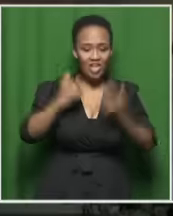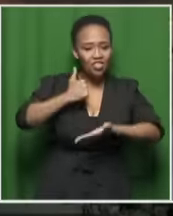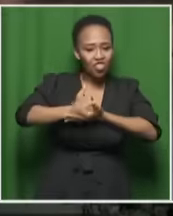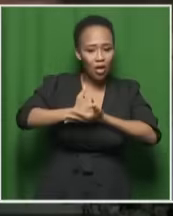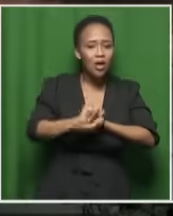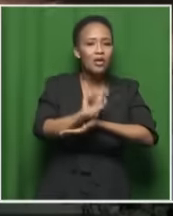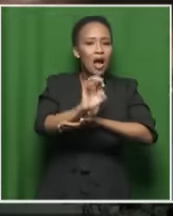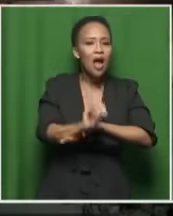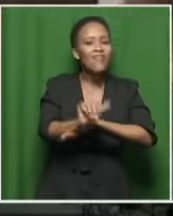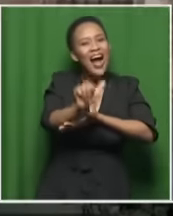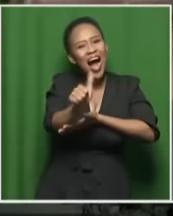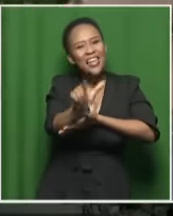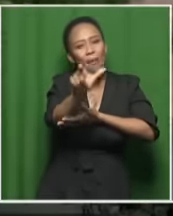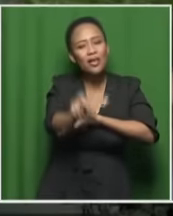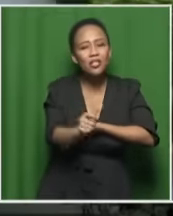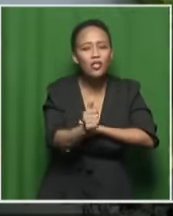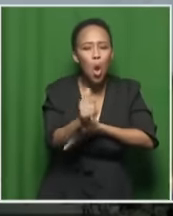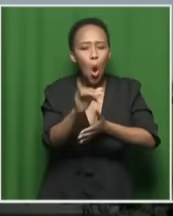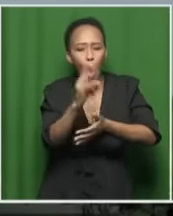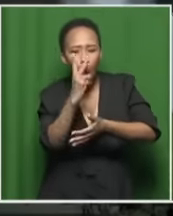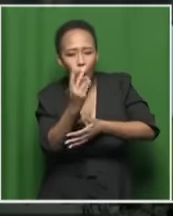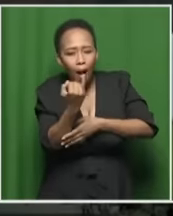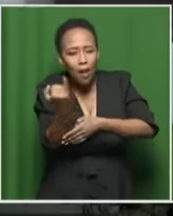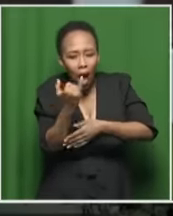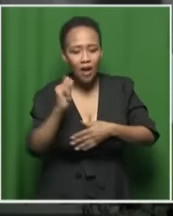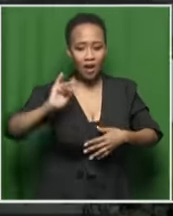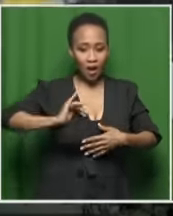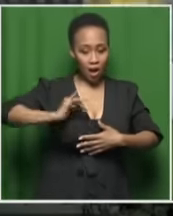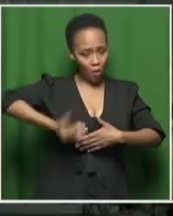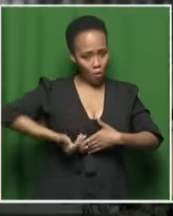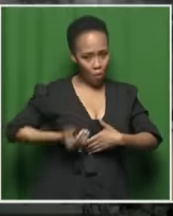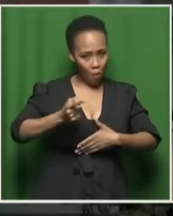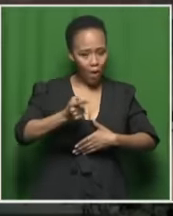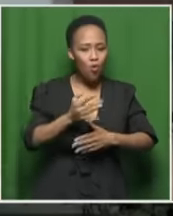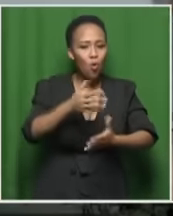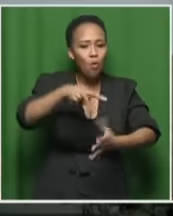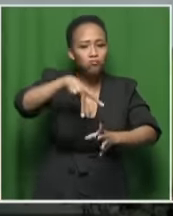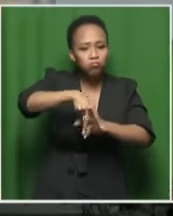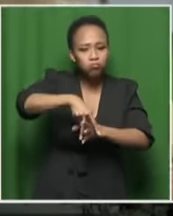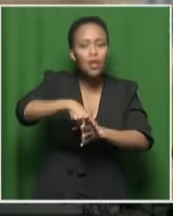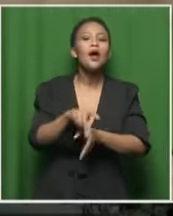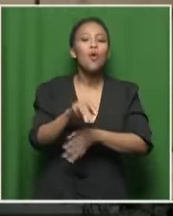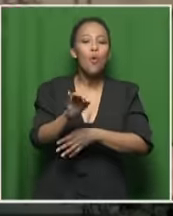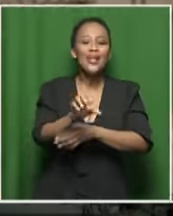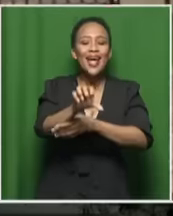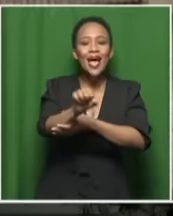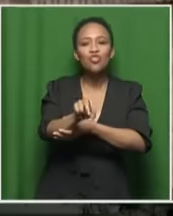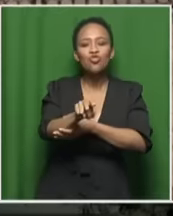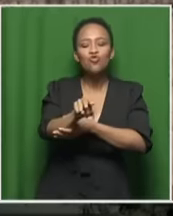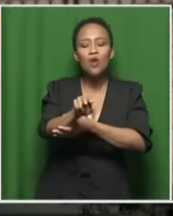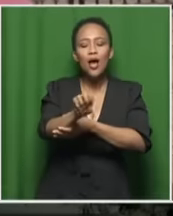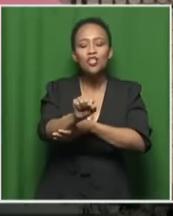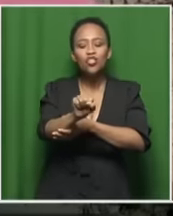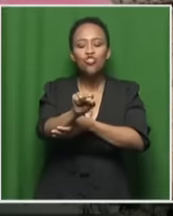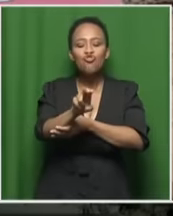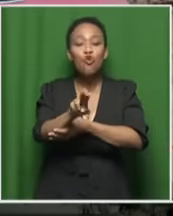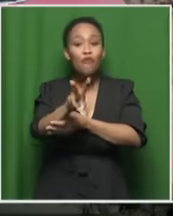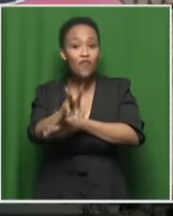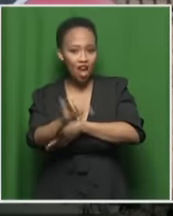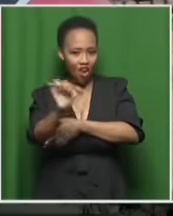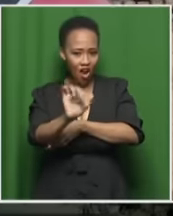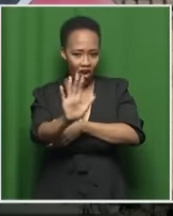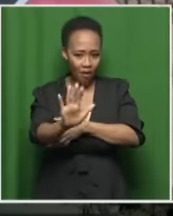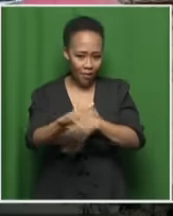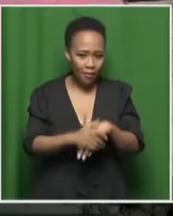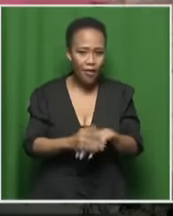see was a female who was at the back of that particular SUV. So that's the information that we have at